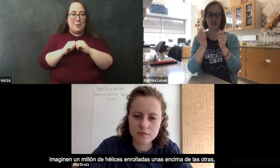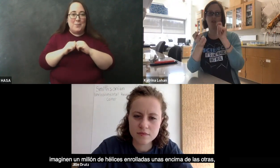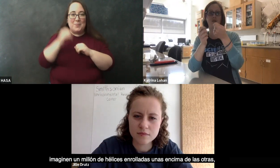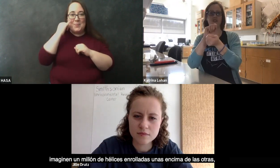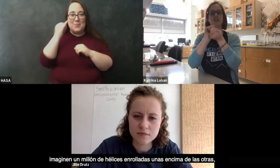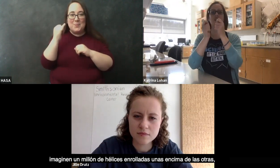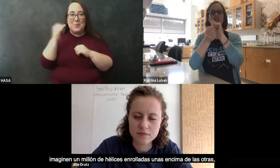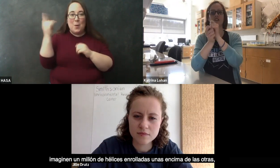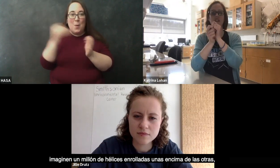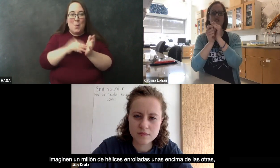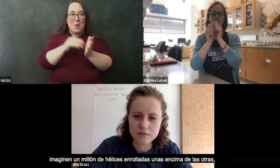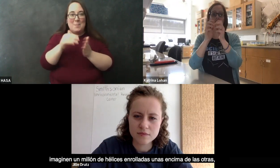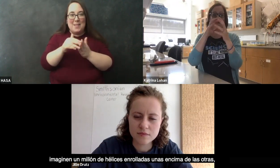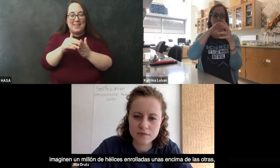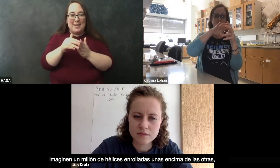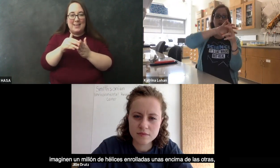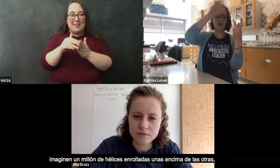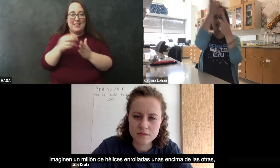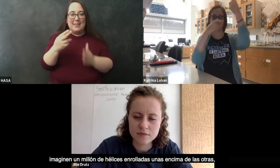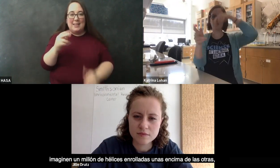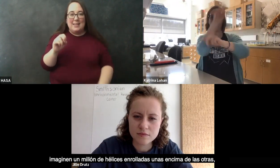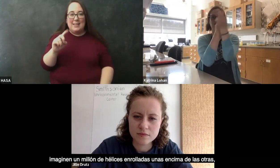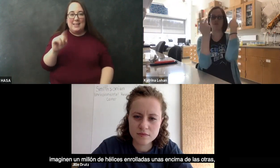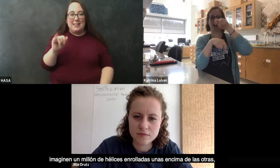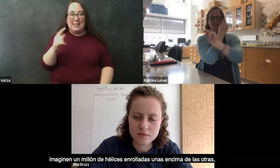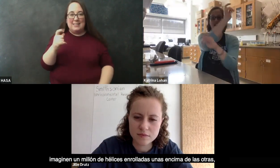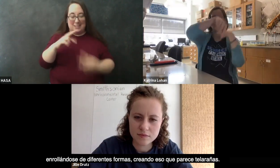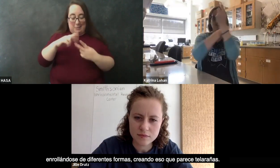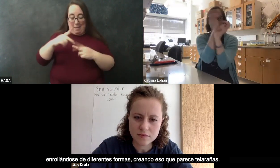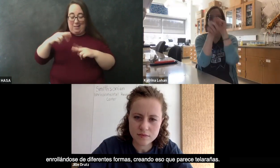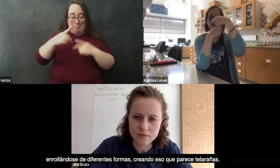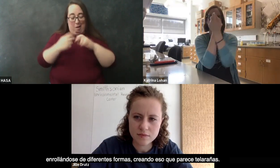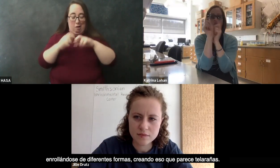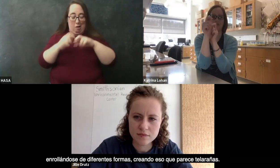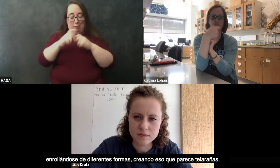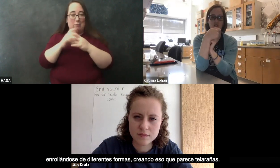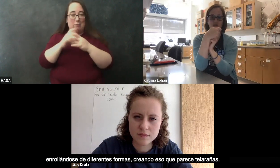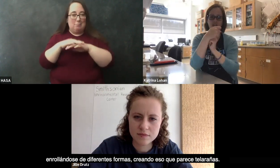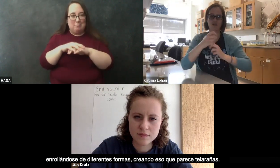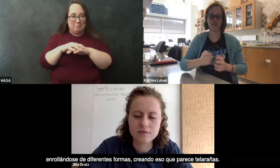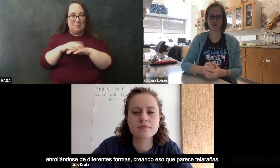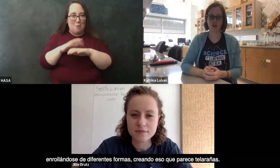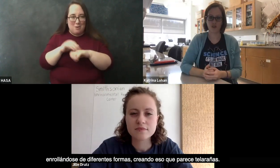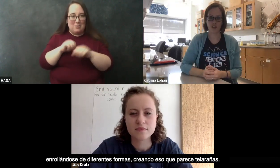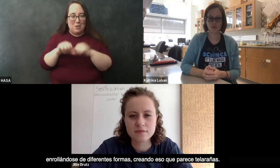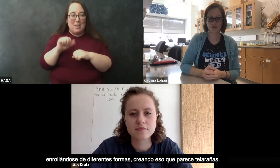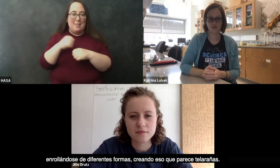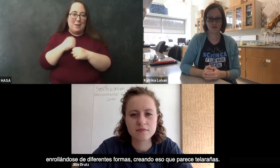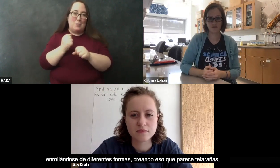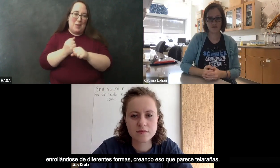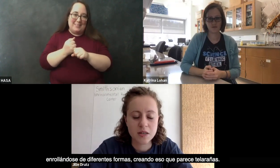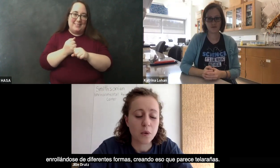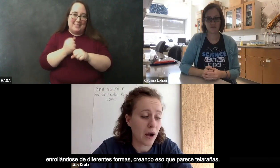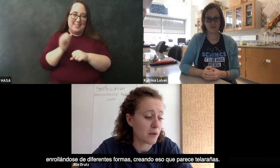million of those helixes combined and wrapped around in lots of different ways on top of each other that create those cobwebs